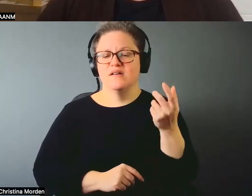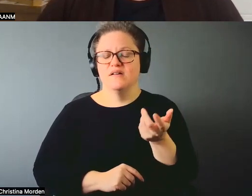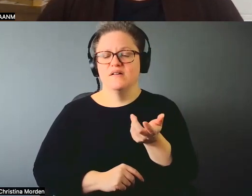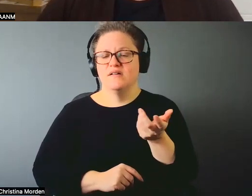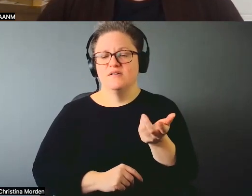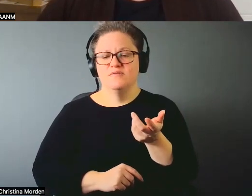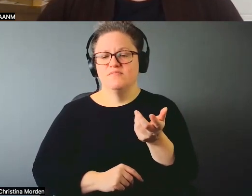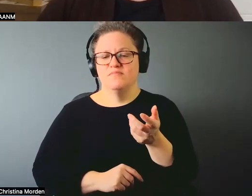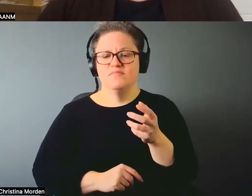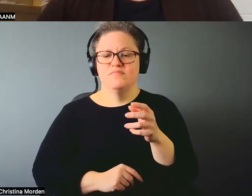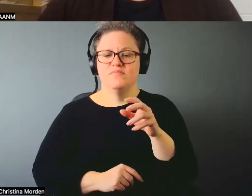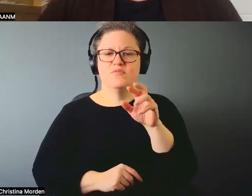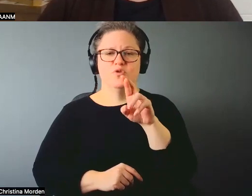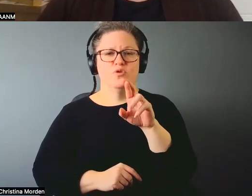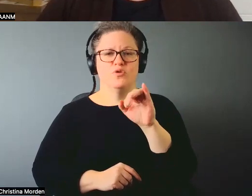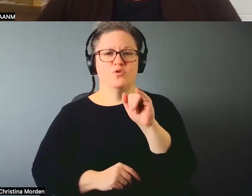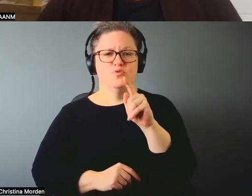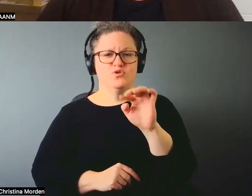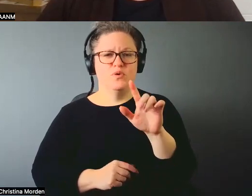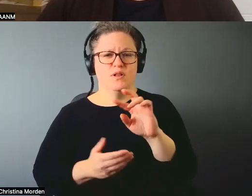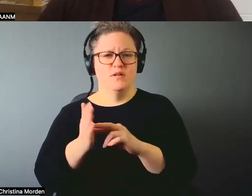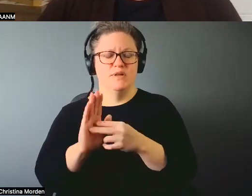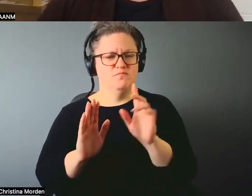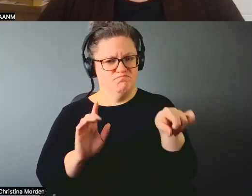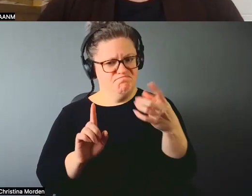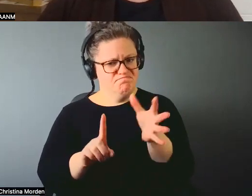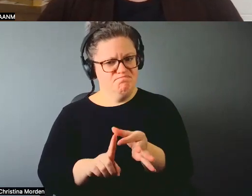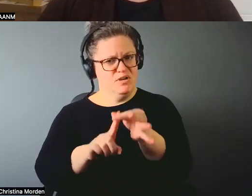just like certain things that are done by other people.